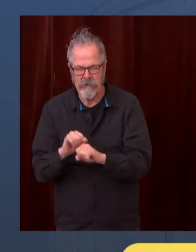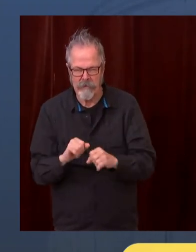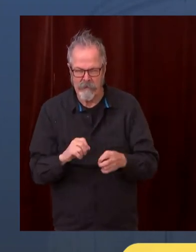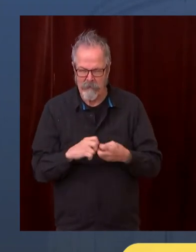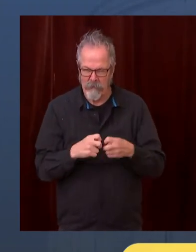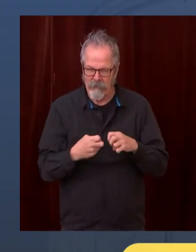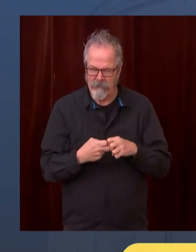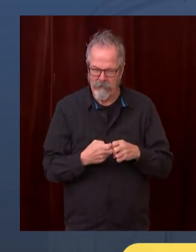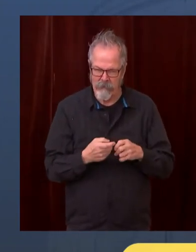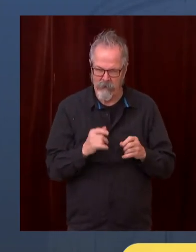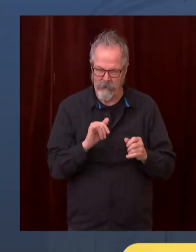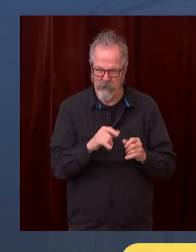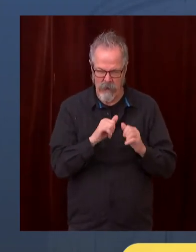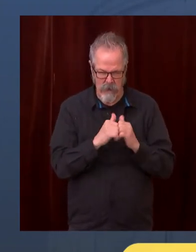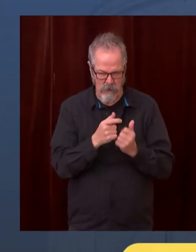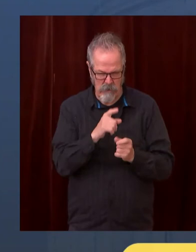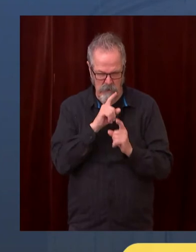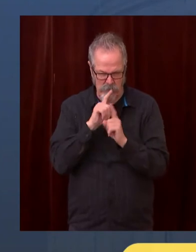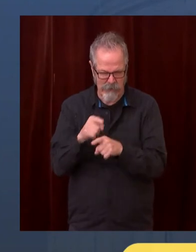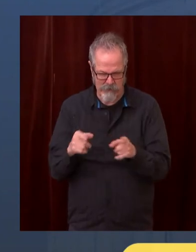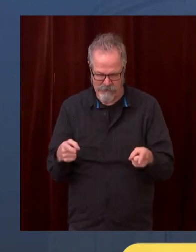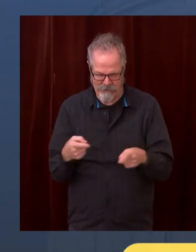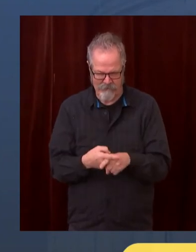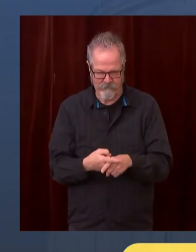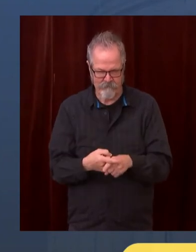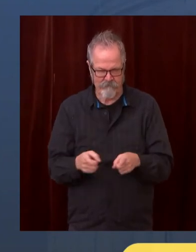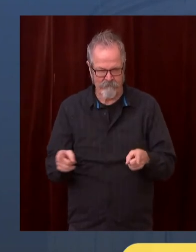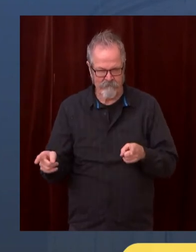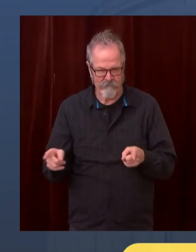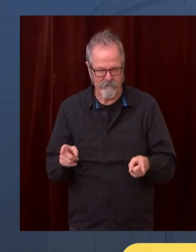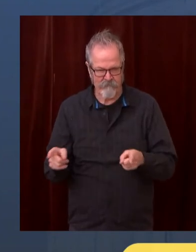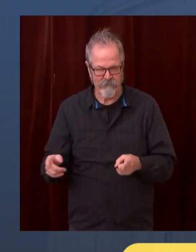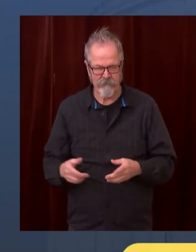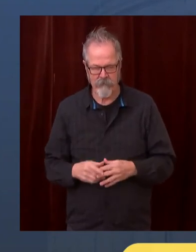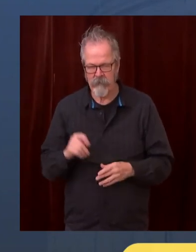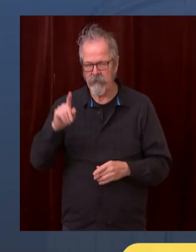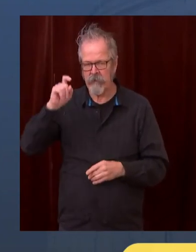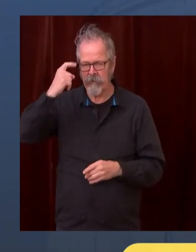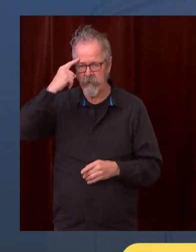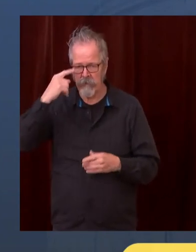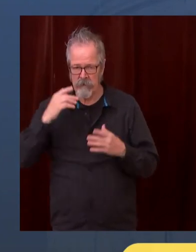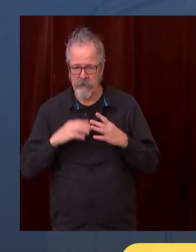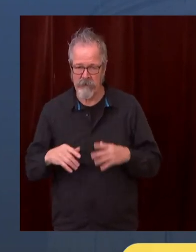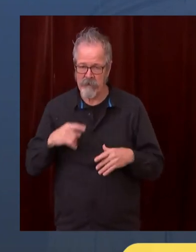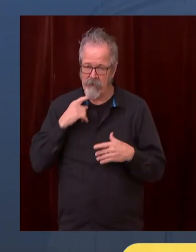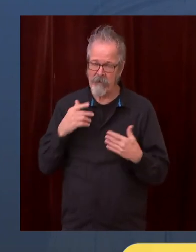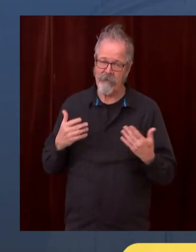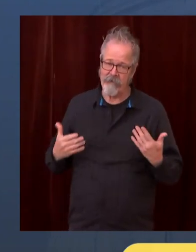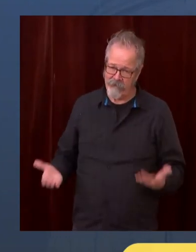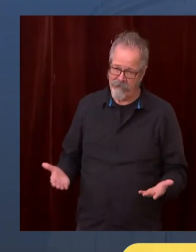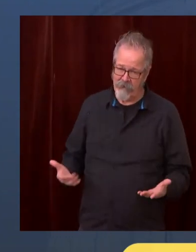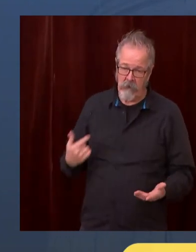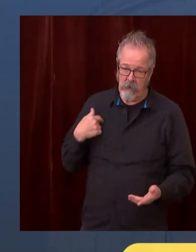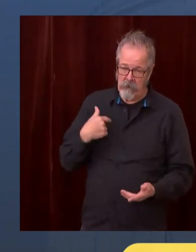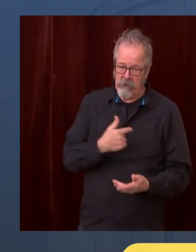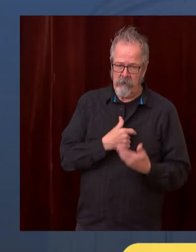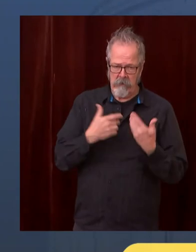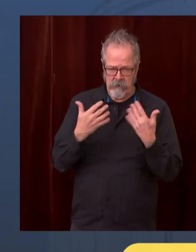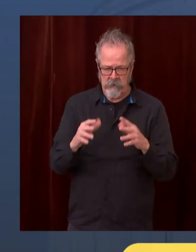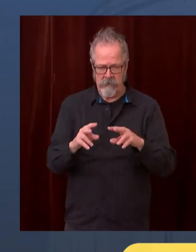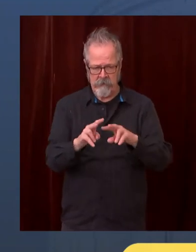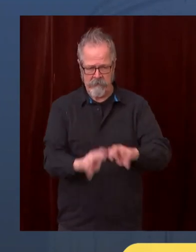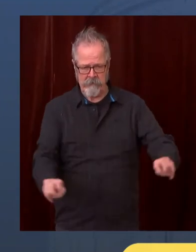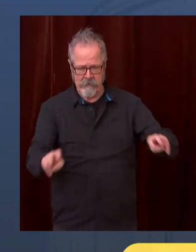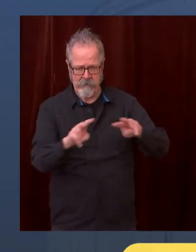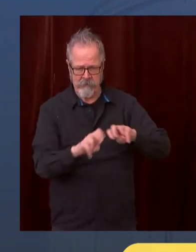categories. In the riskiest categories are when people are breathing on each other across the table with no masks on. In